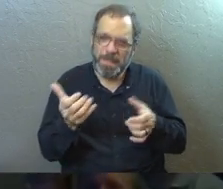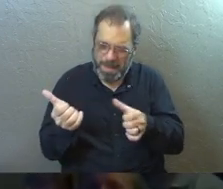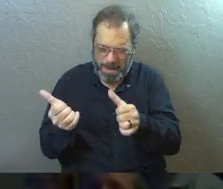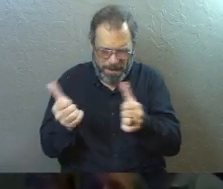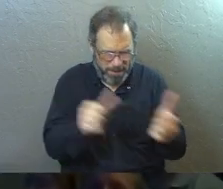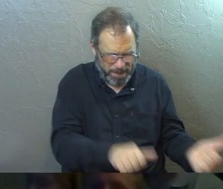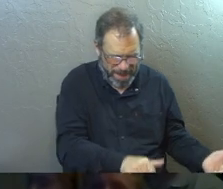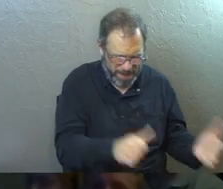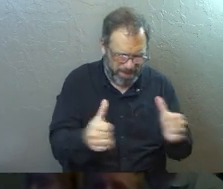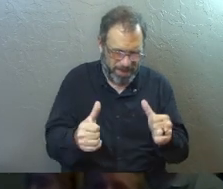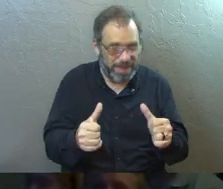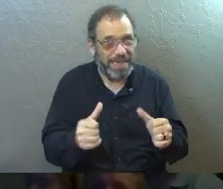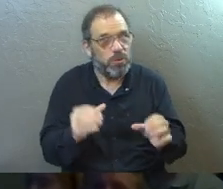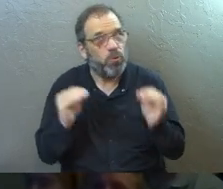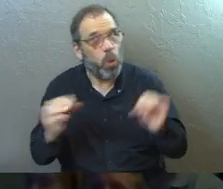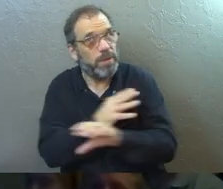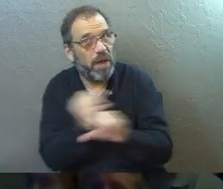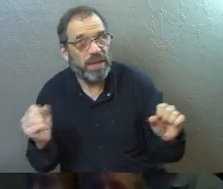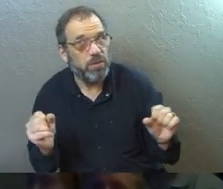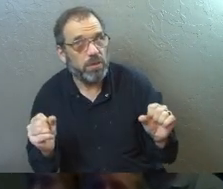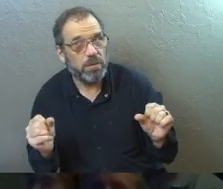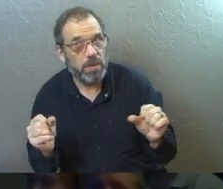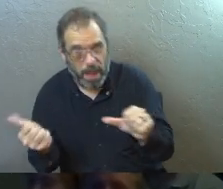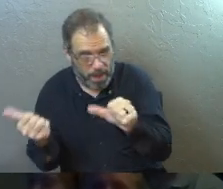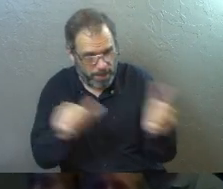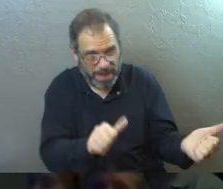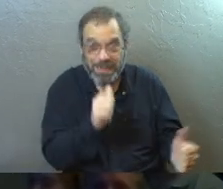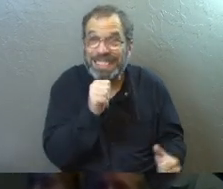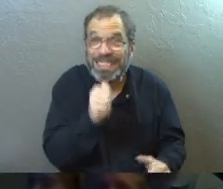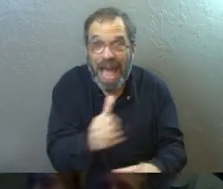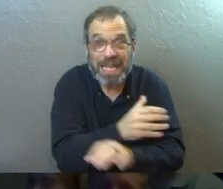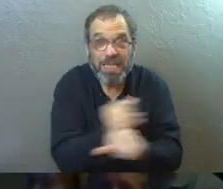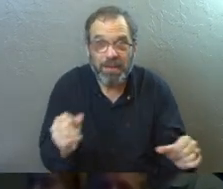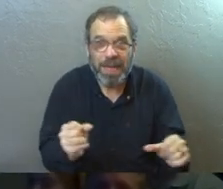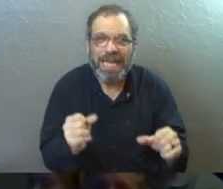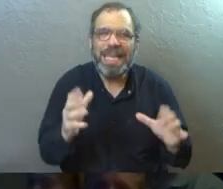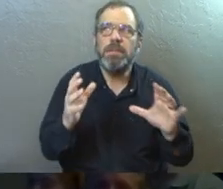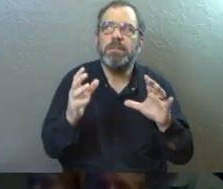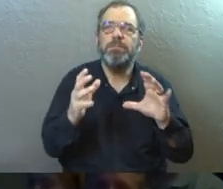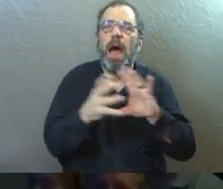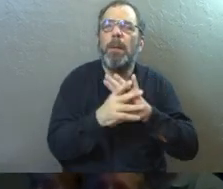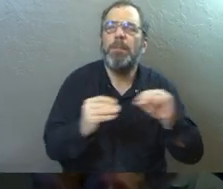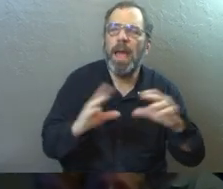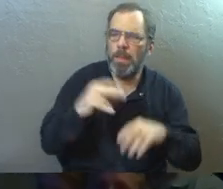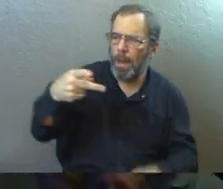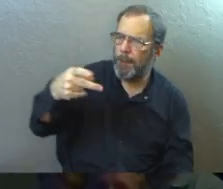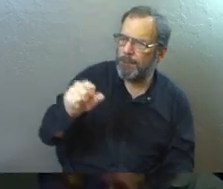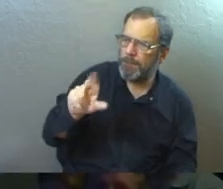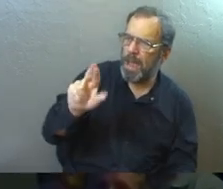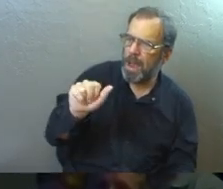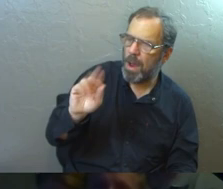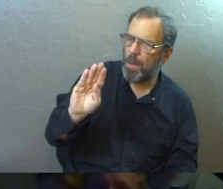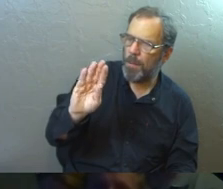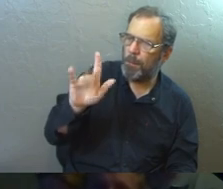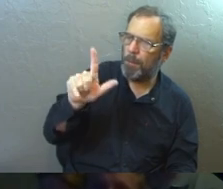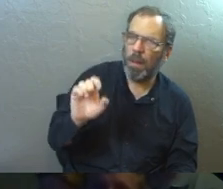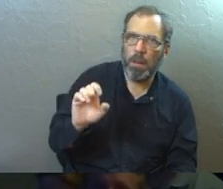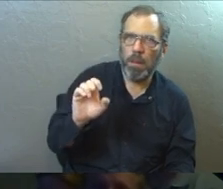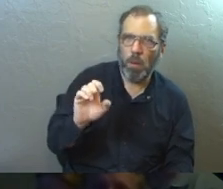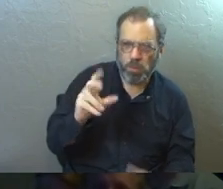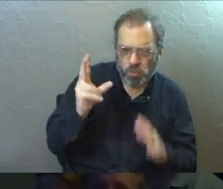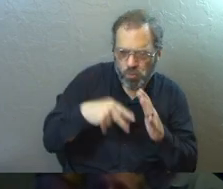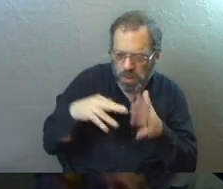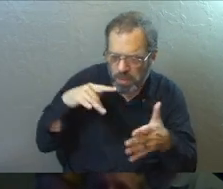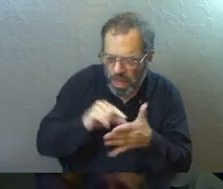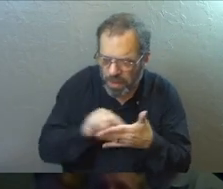Baptism does not save you. Baptism is a parable. But when you read these verses carefully,